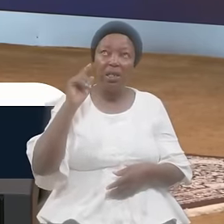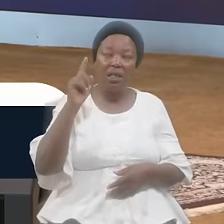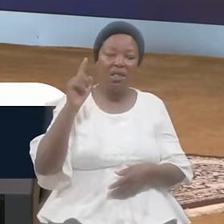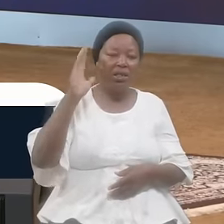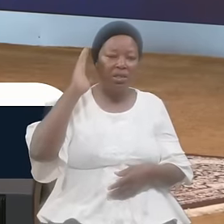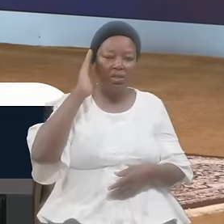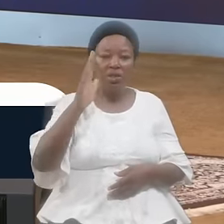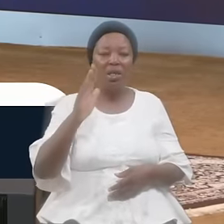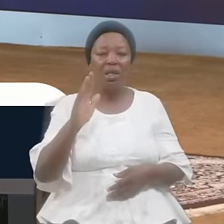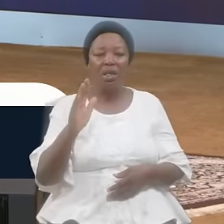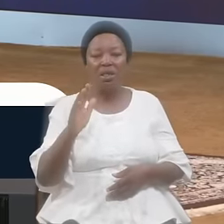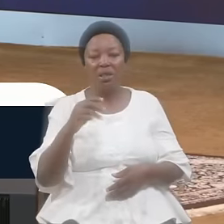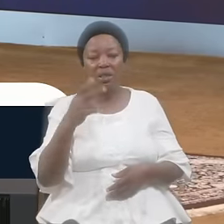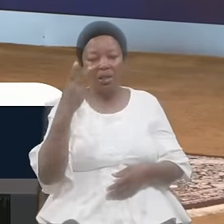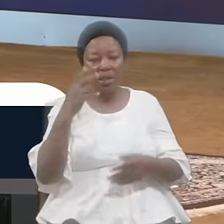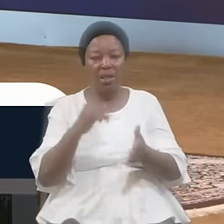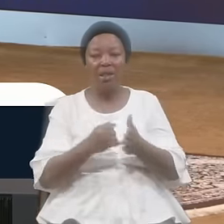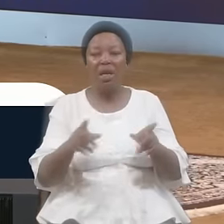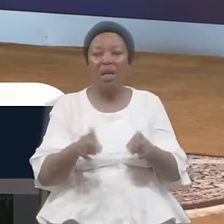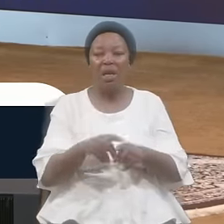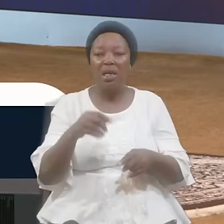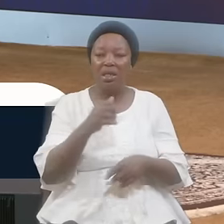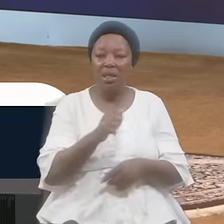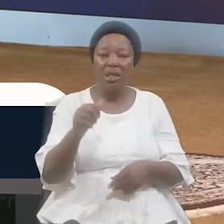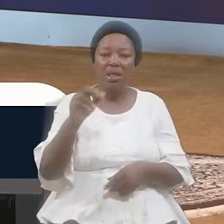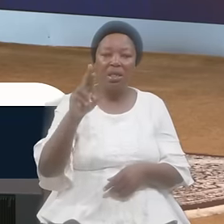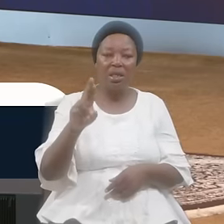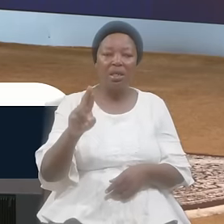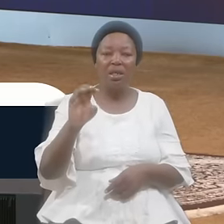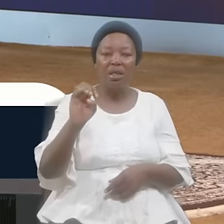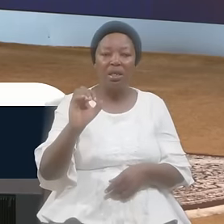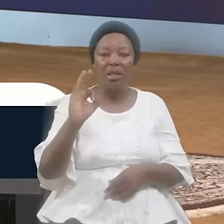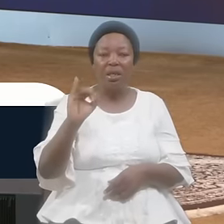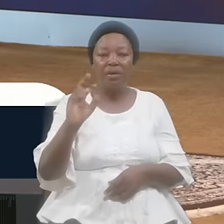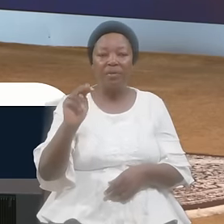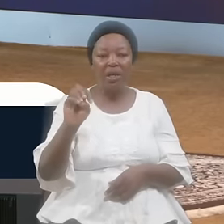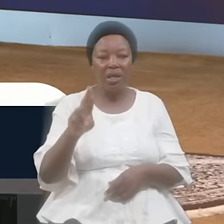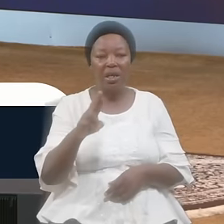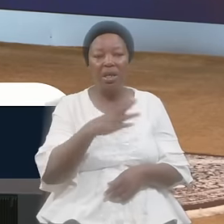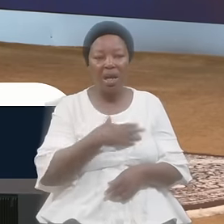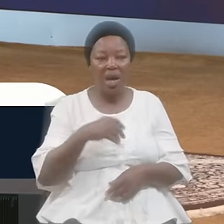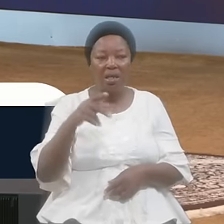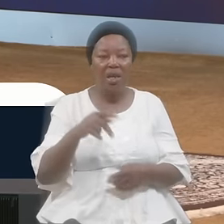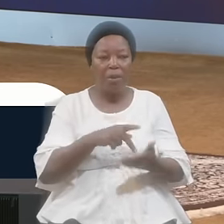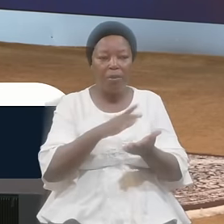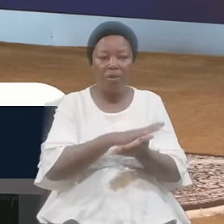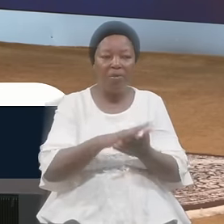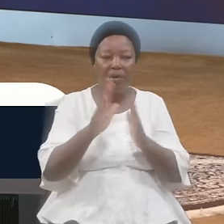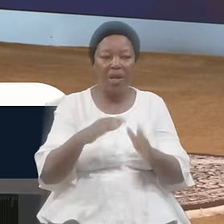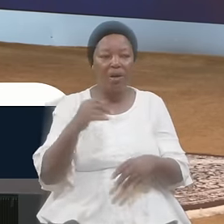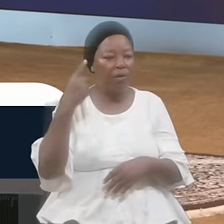Seat As A Refiner And Purifier Of Silver And He Shall